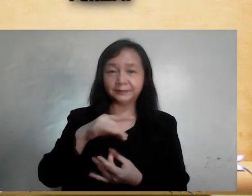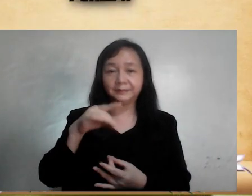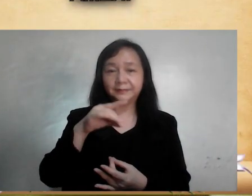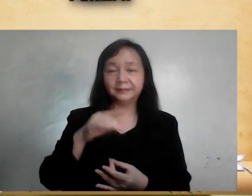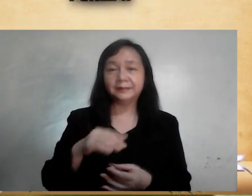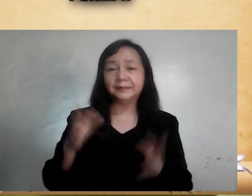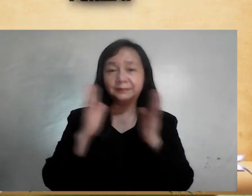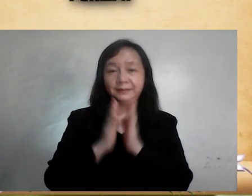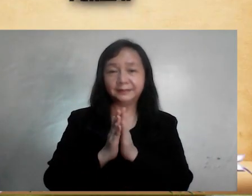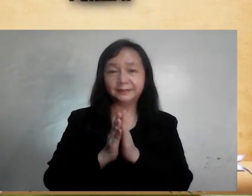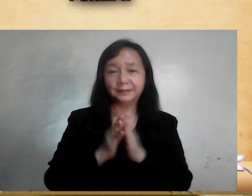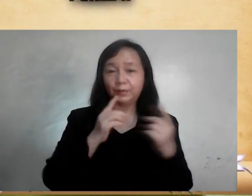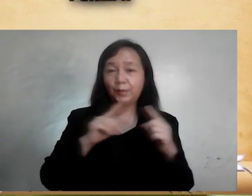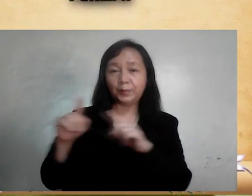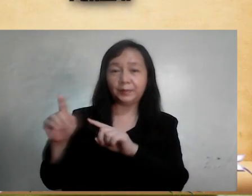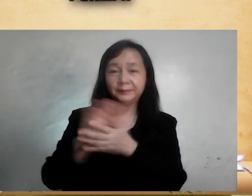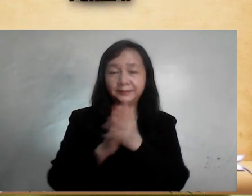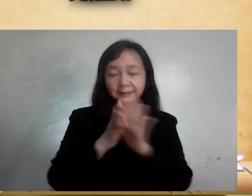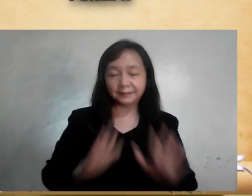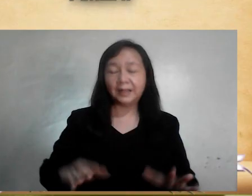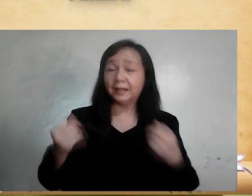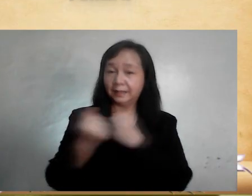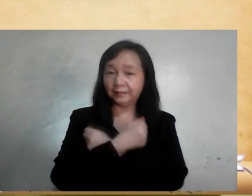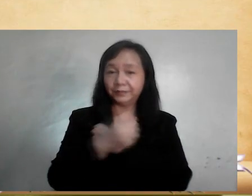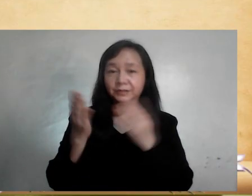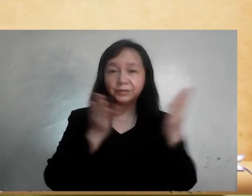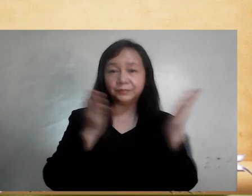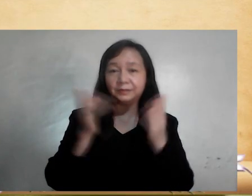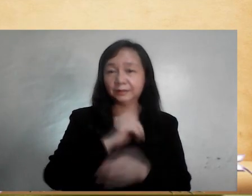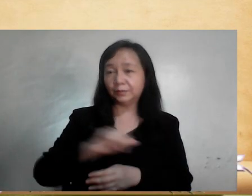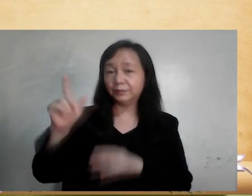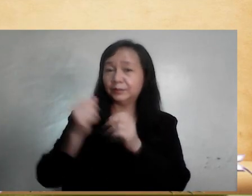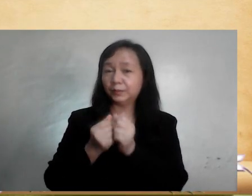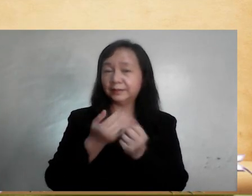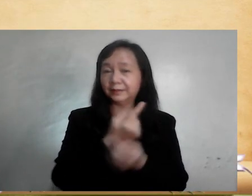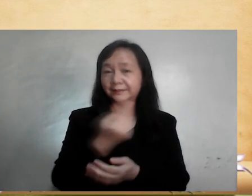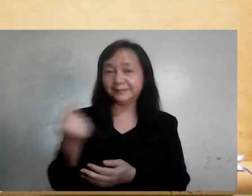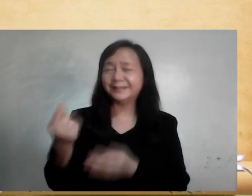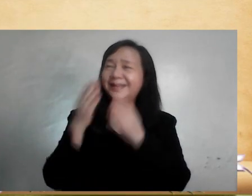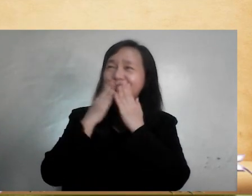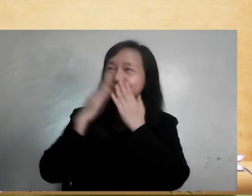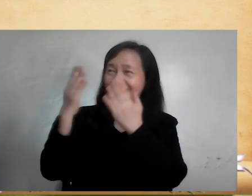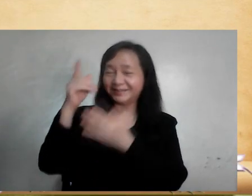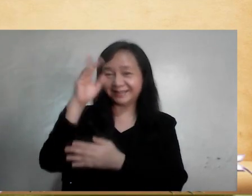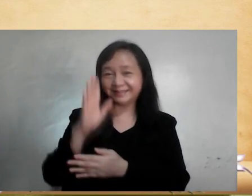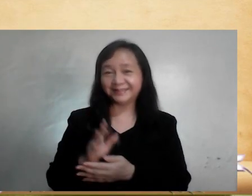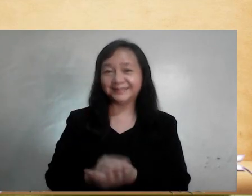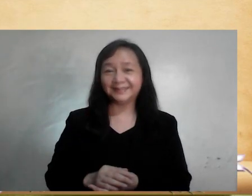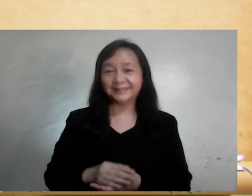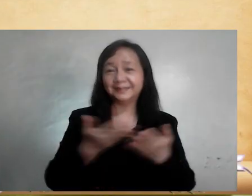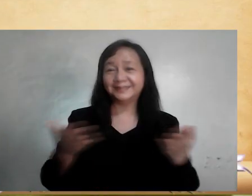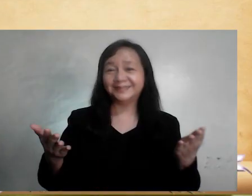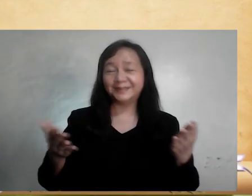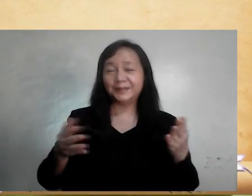the Son, and the Holy Spirit. Amen. Let us go in peace, loving and serving the Lord in one another.